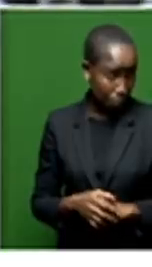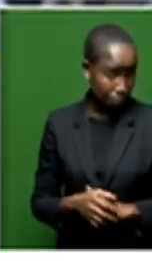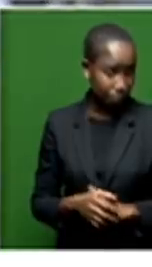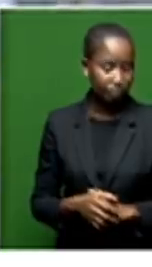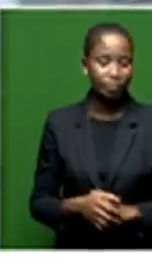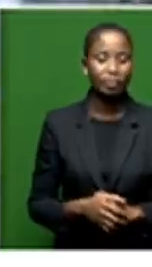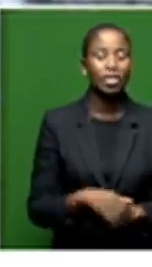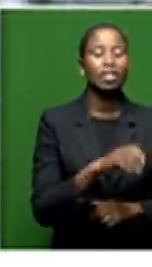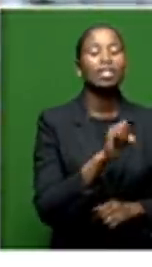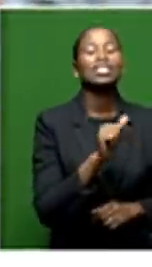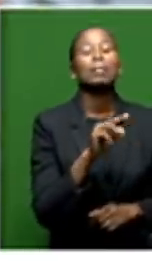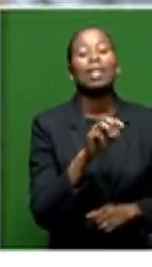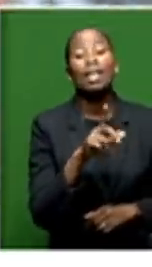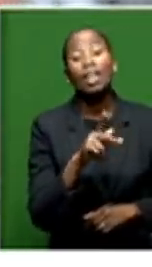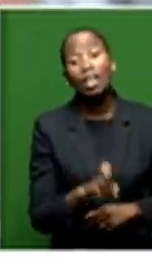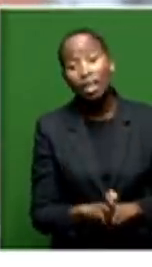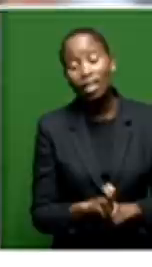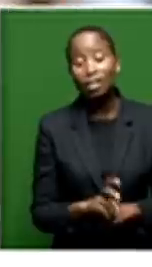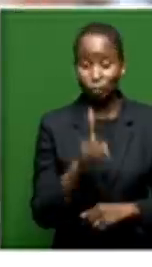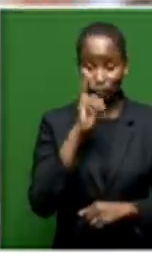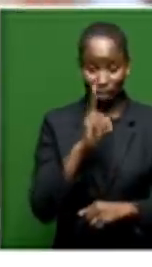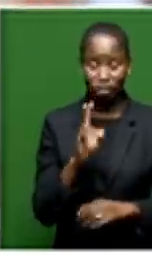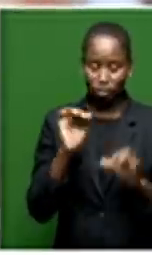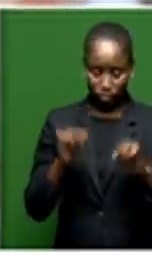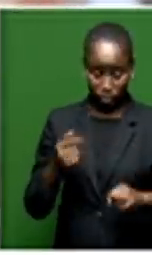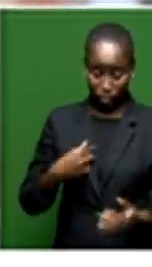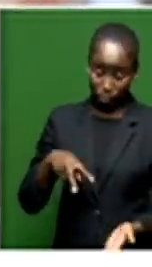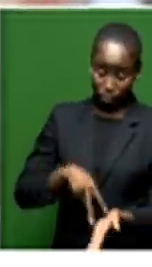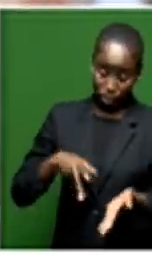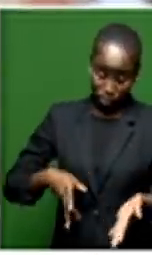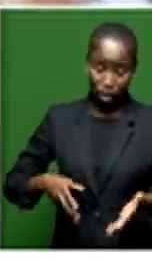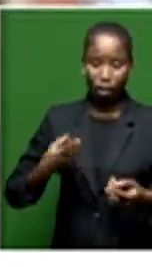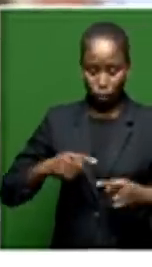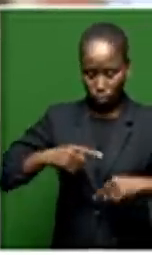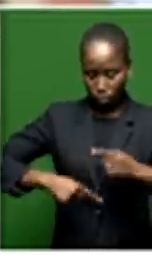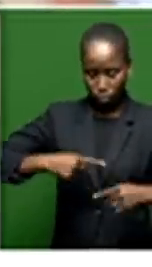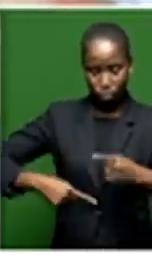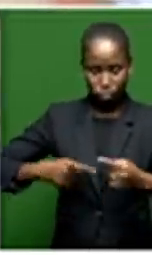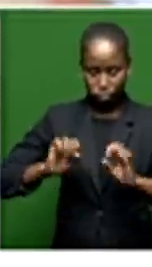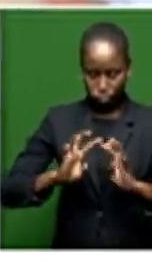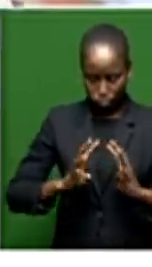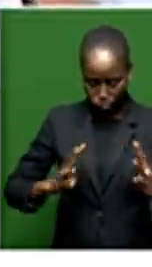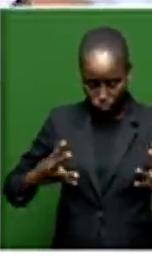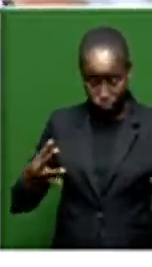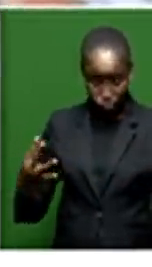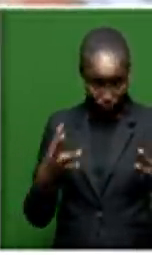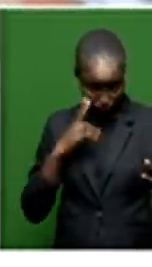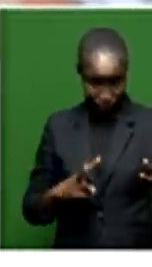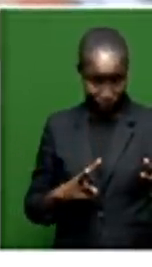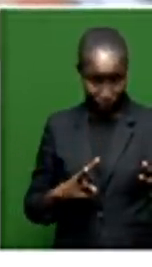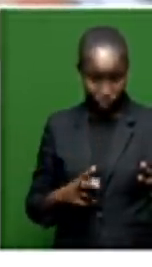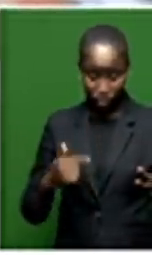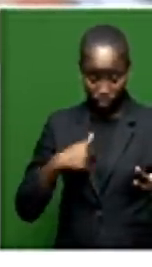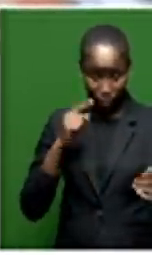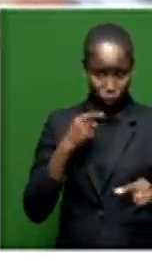Samkele, of course, as you see, I'm standing here in front of barbed wire. And, of course, I have to look over